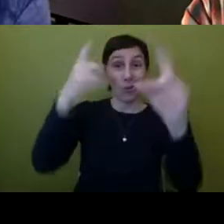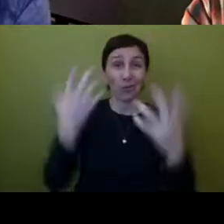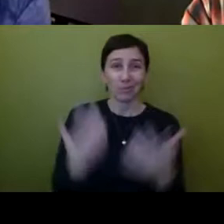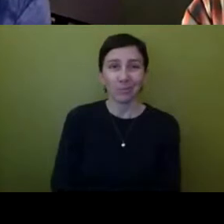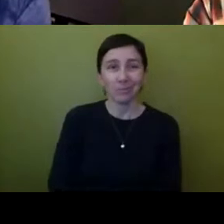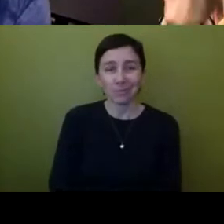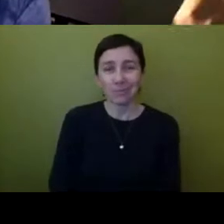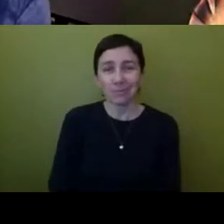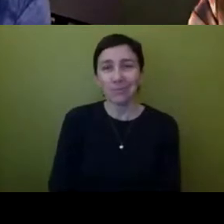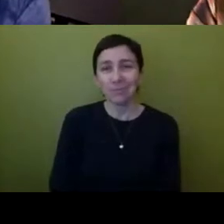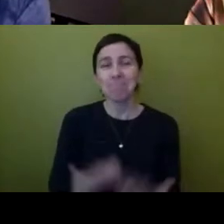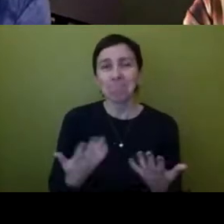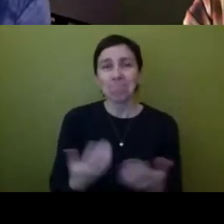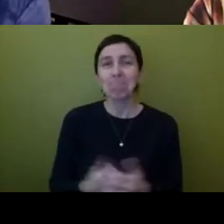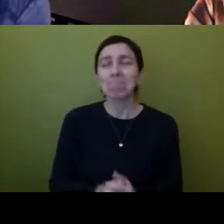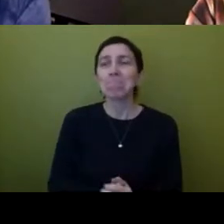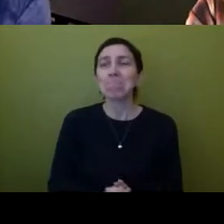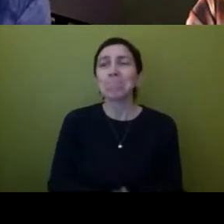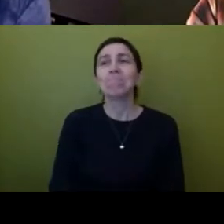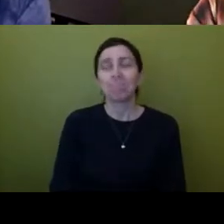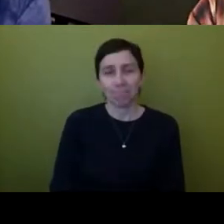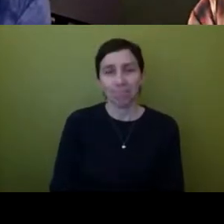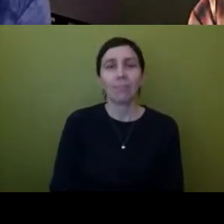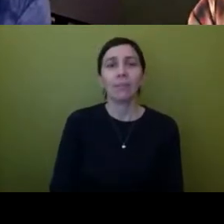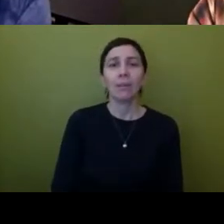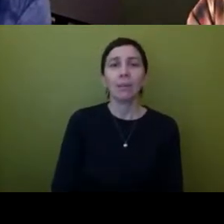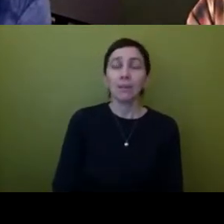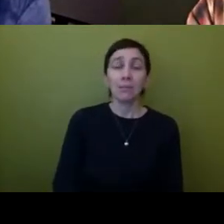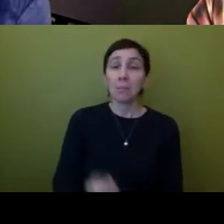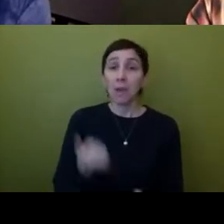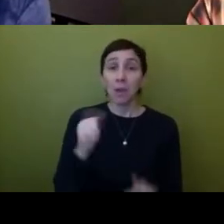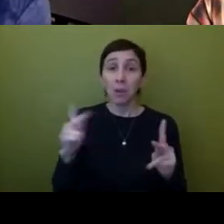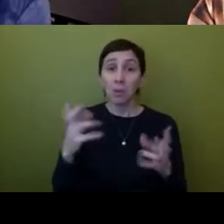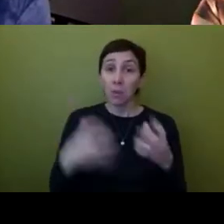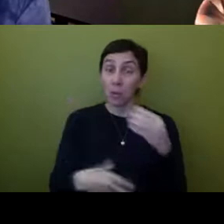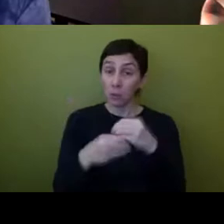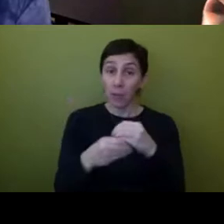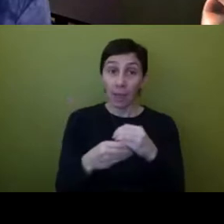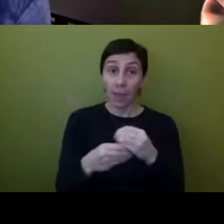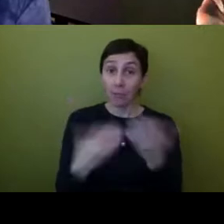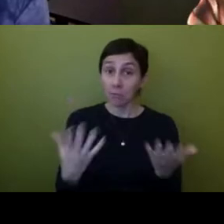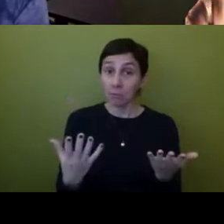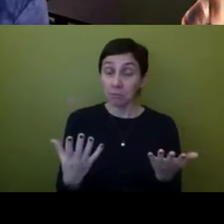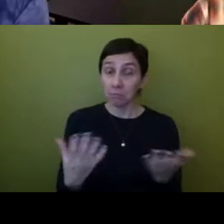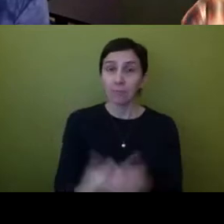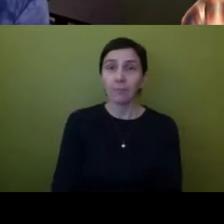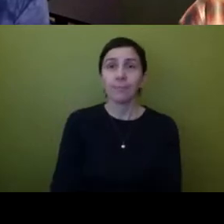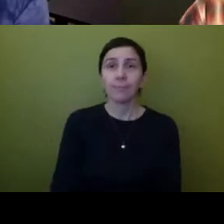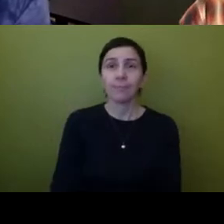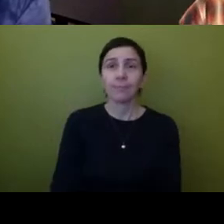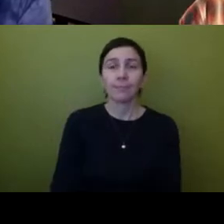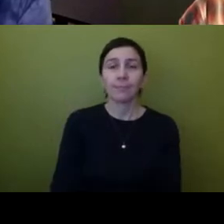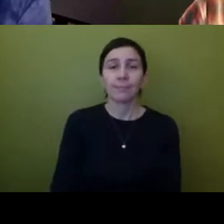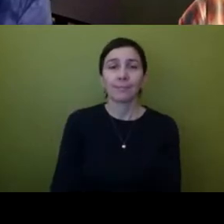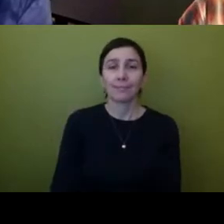um hook on to yeah wendy rika is there anything you'd like to add to that any thoughts us